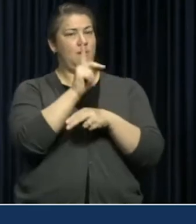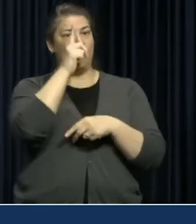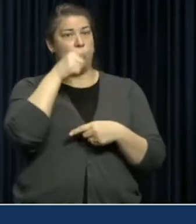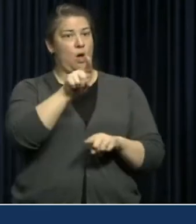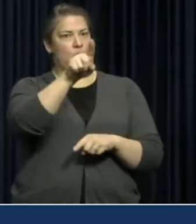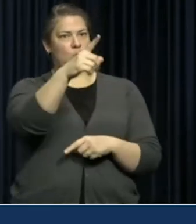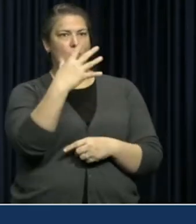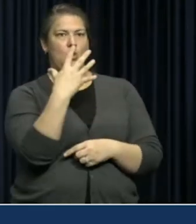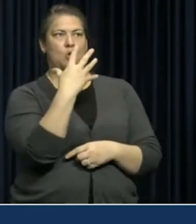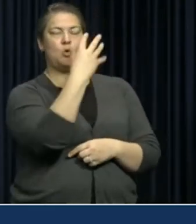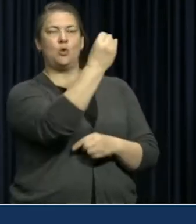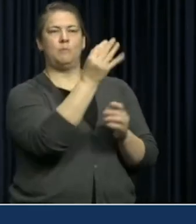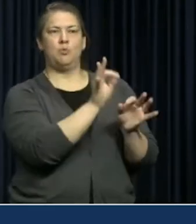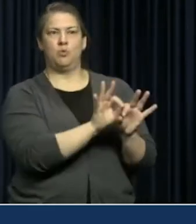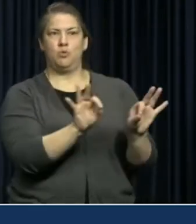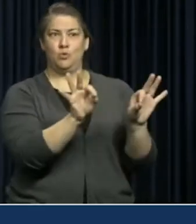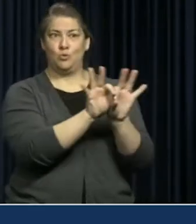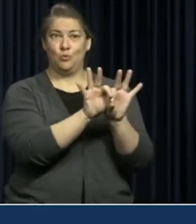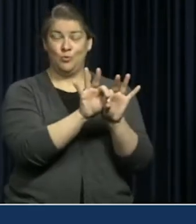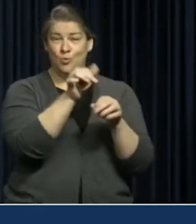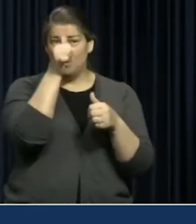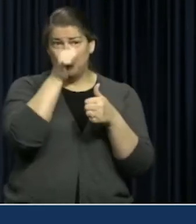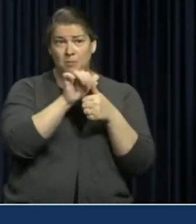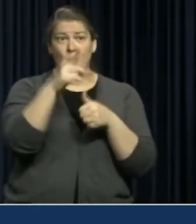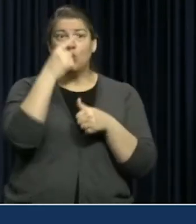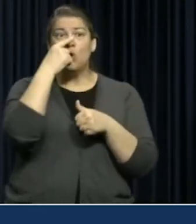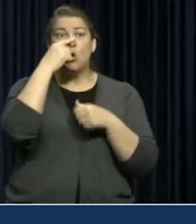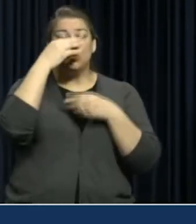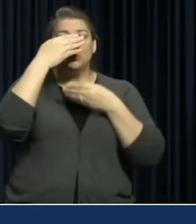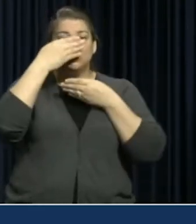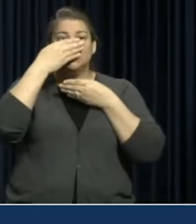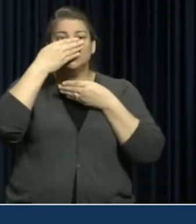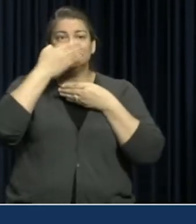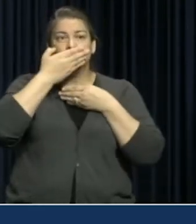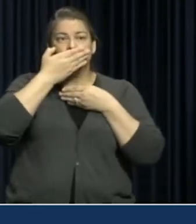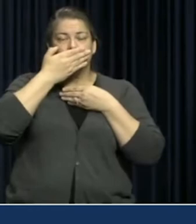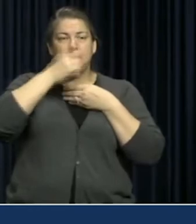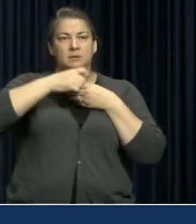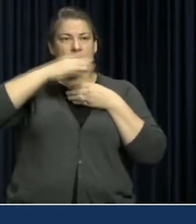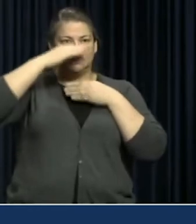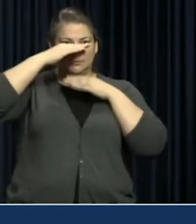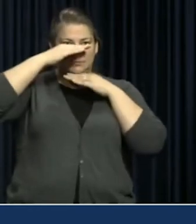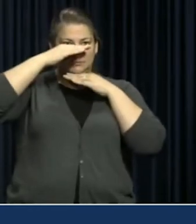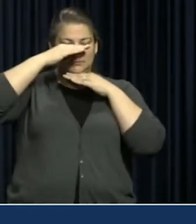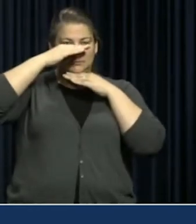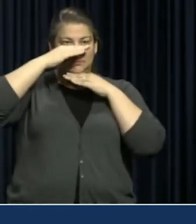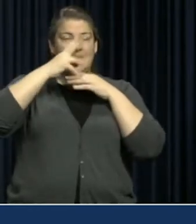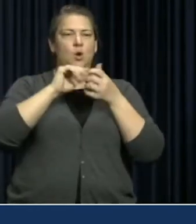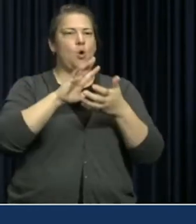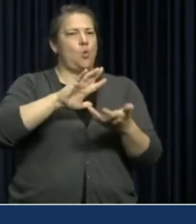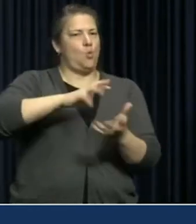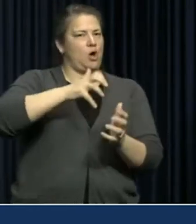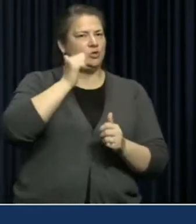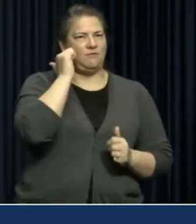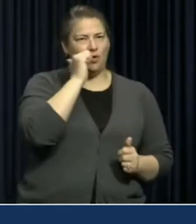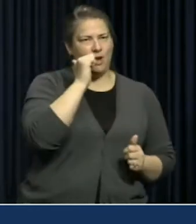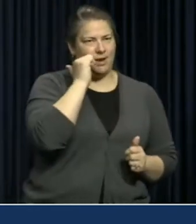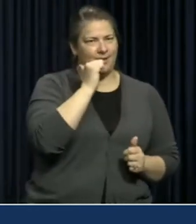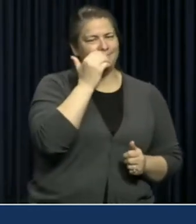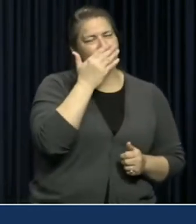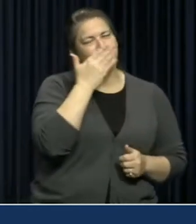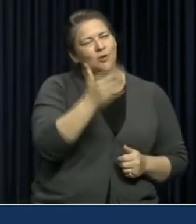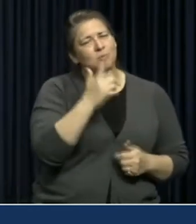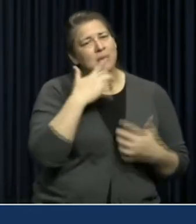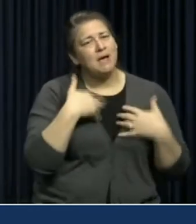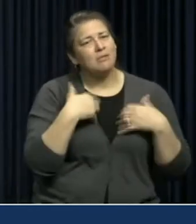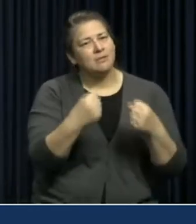outings. Remember, cover your nose and your mouth. And wash this daily. Thank you so much and